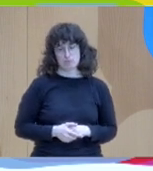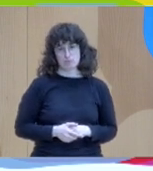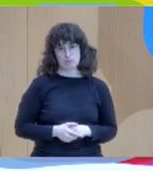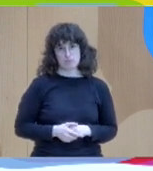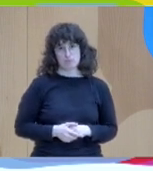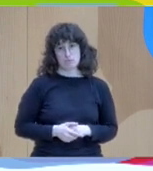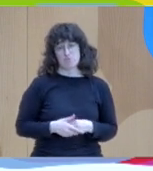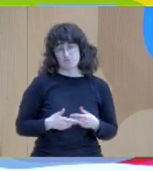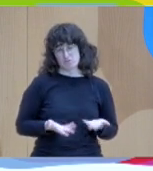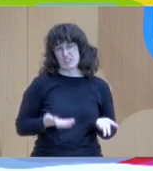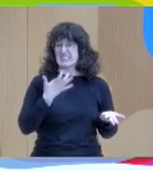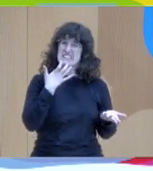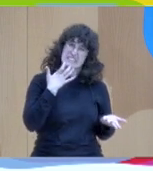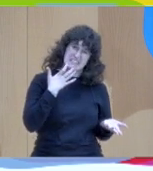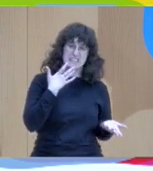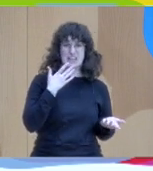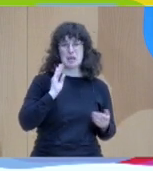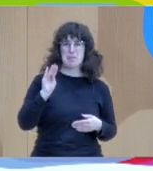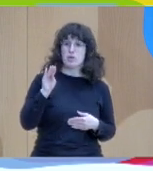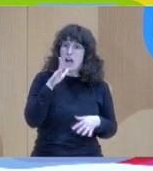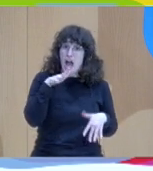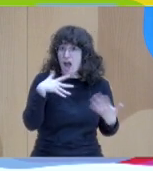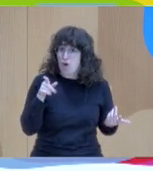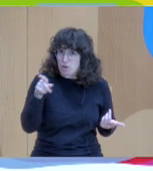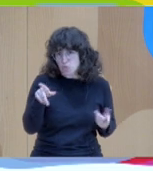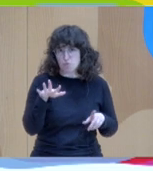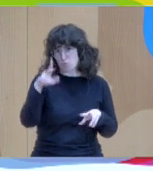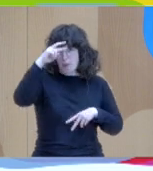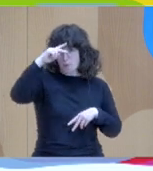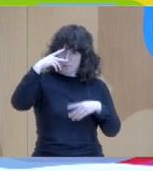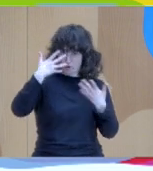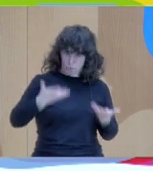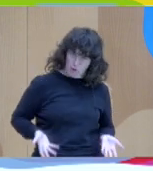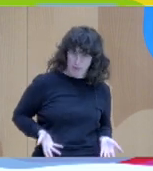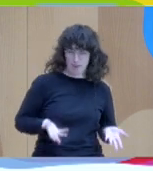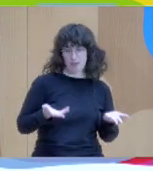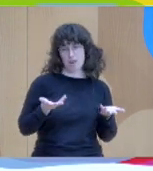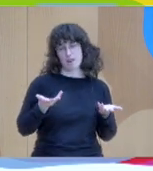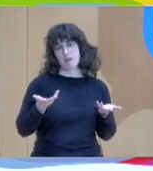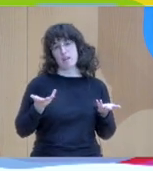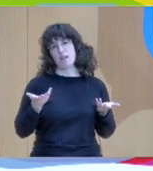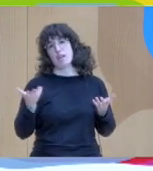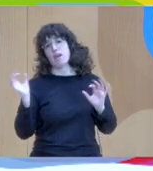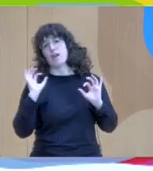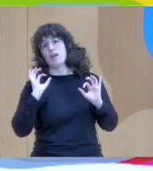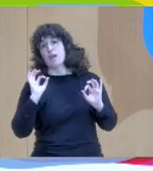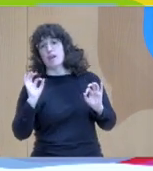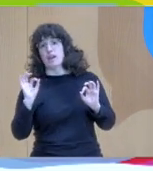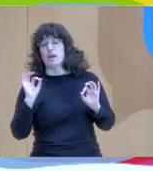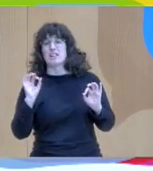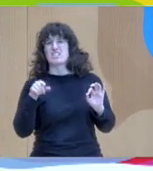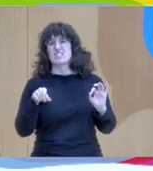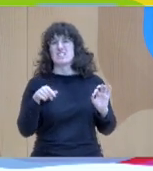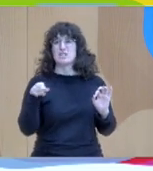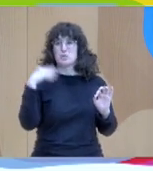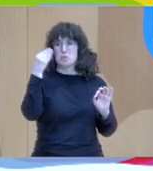today and what would you think that would help you this is a very typical question very difficult to answer